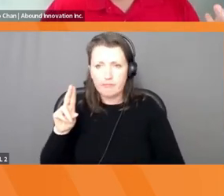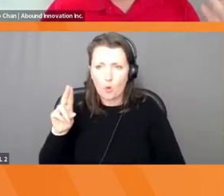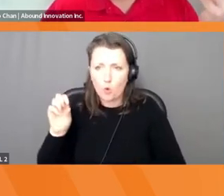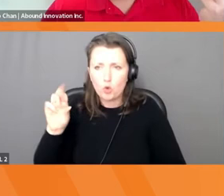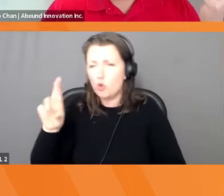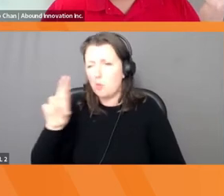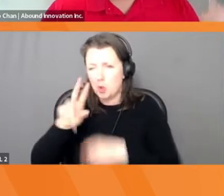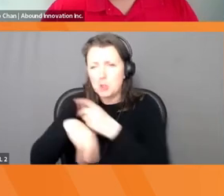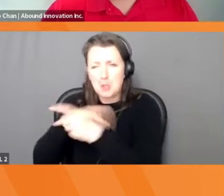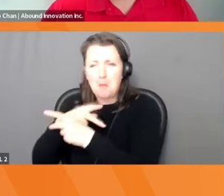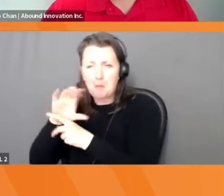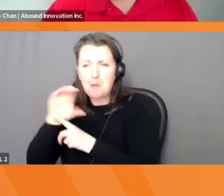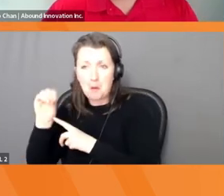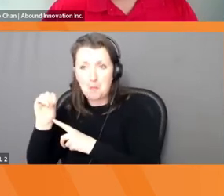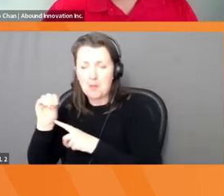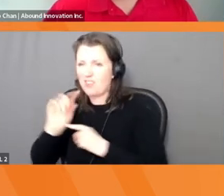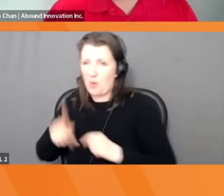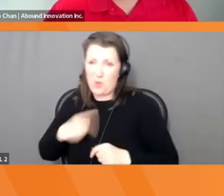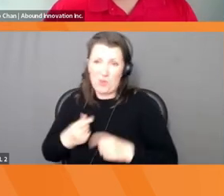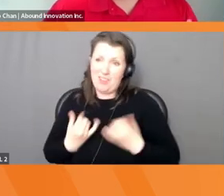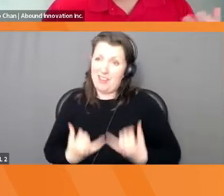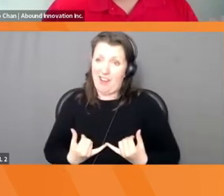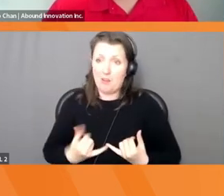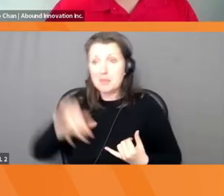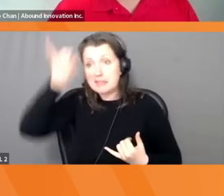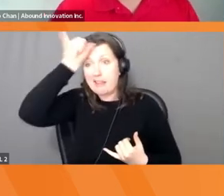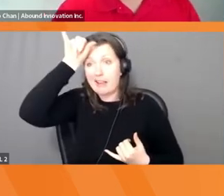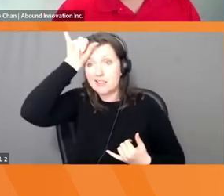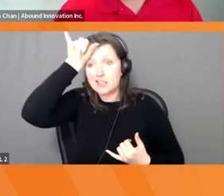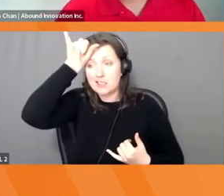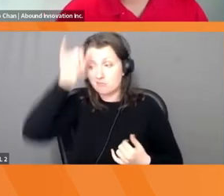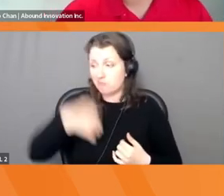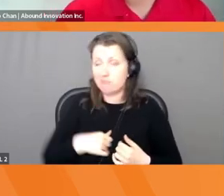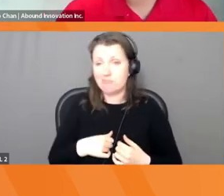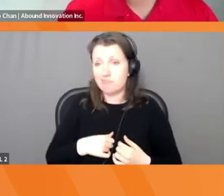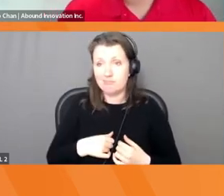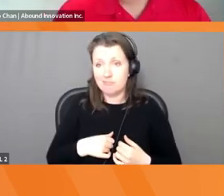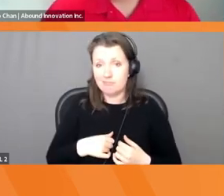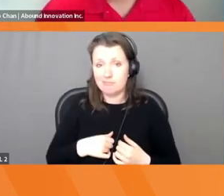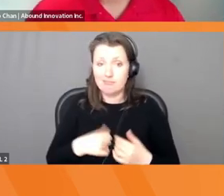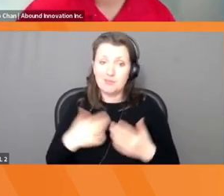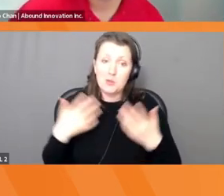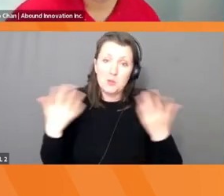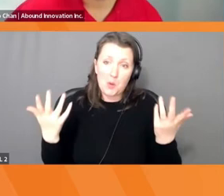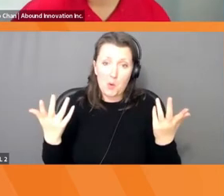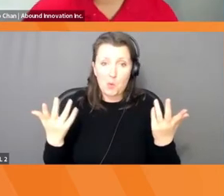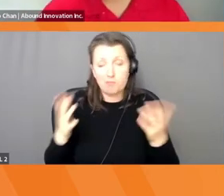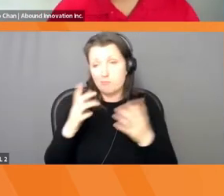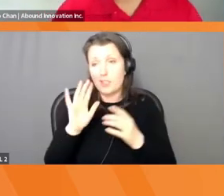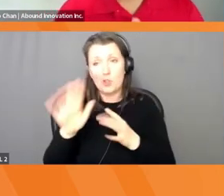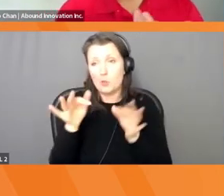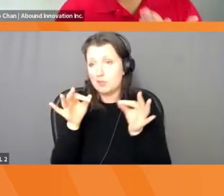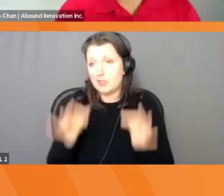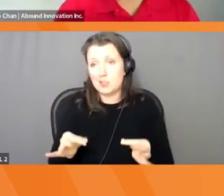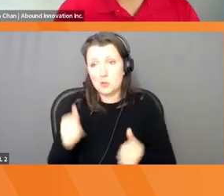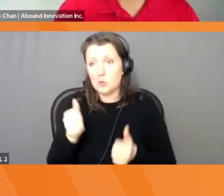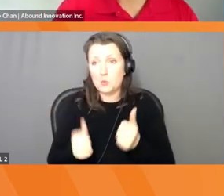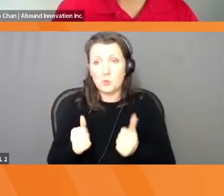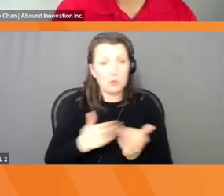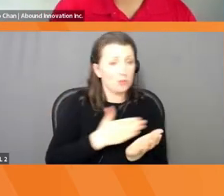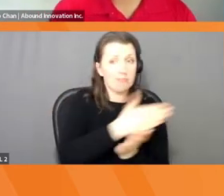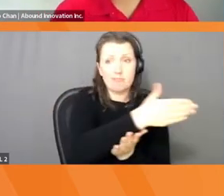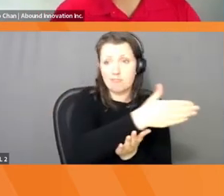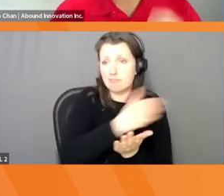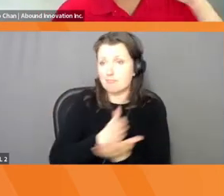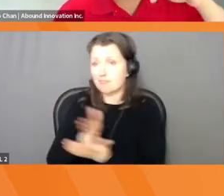or you'd be disrupted and the choice is up to you. Okay. So let's talk about what innovators